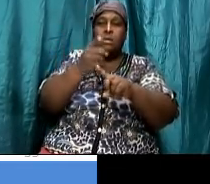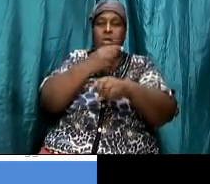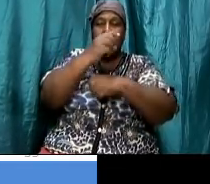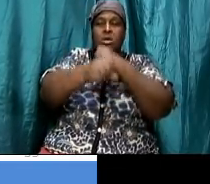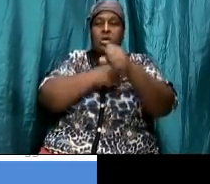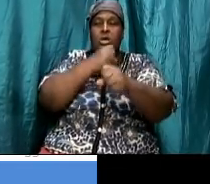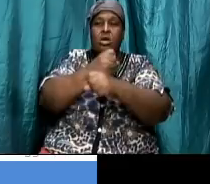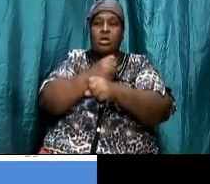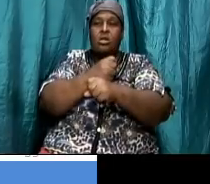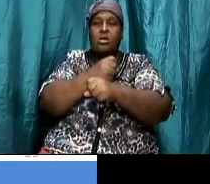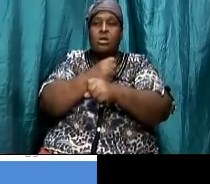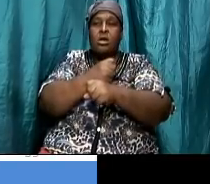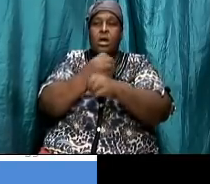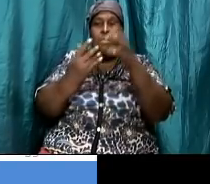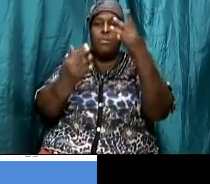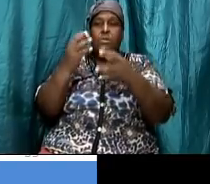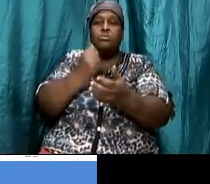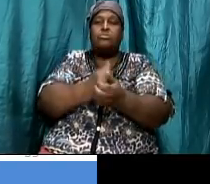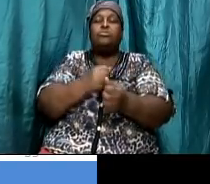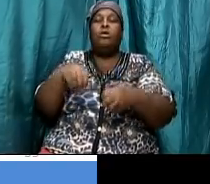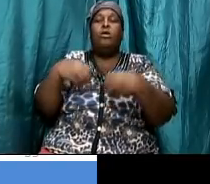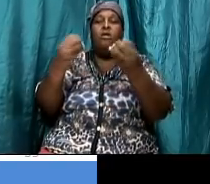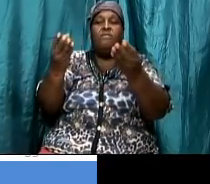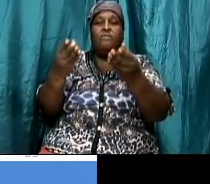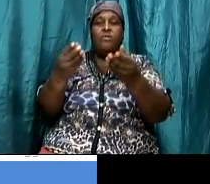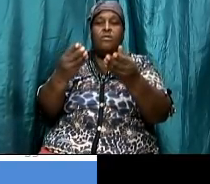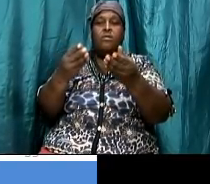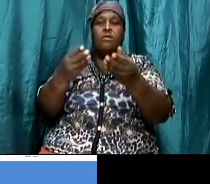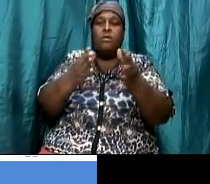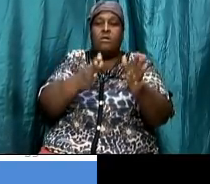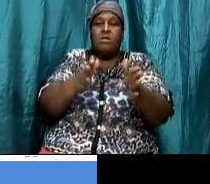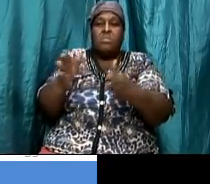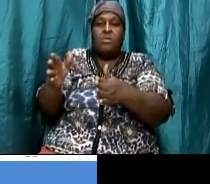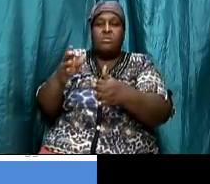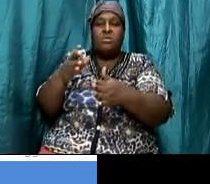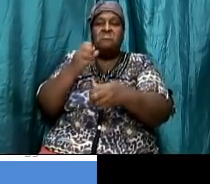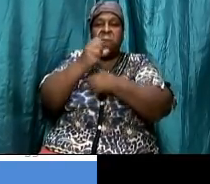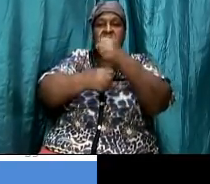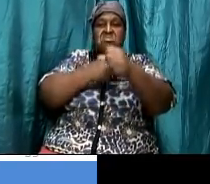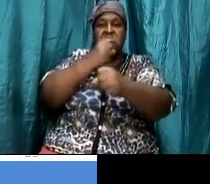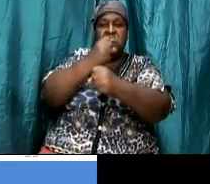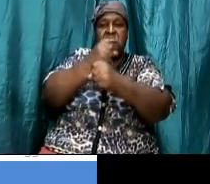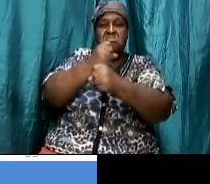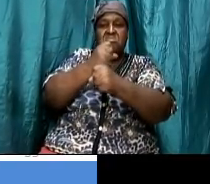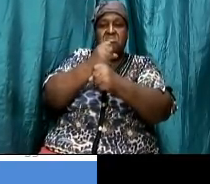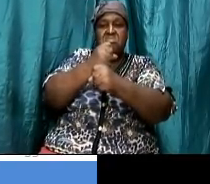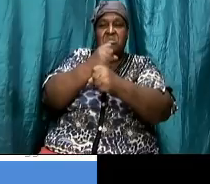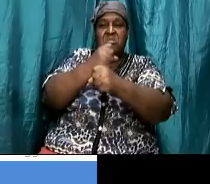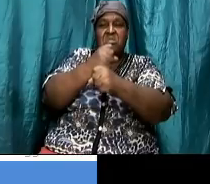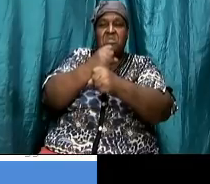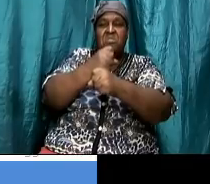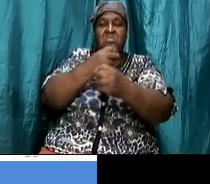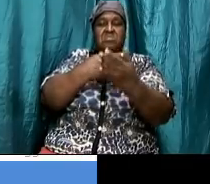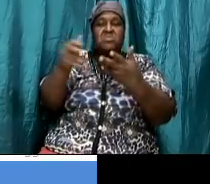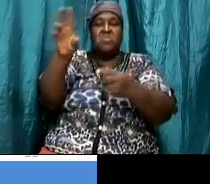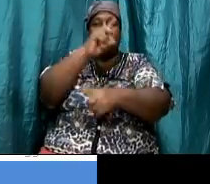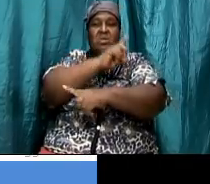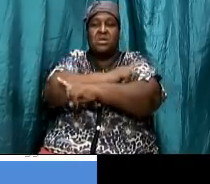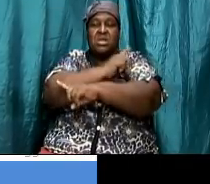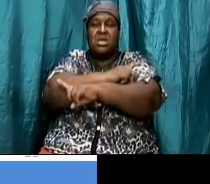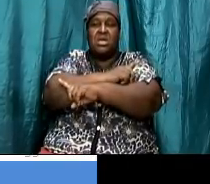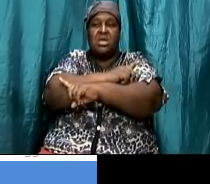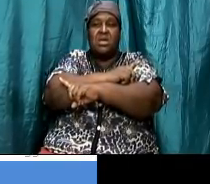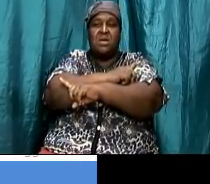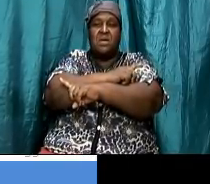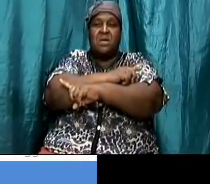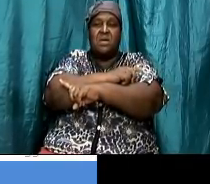45 verse 17 the pattern the yearly which is the next step is the holiday in colossians